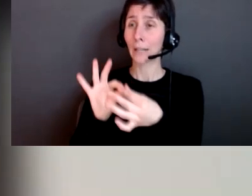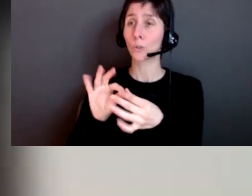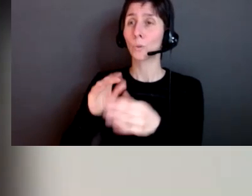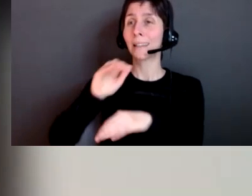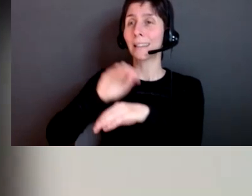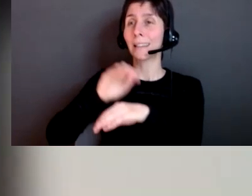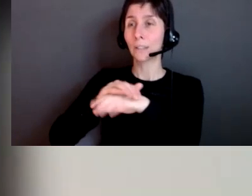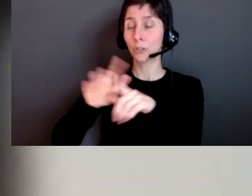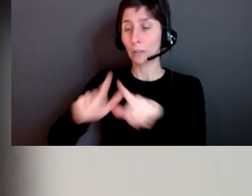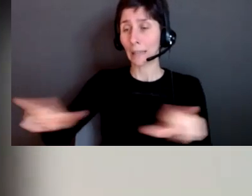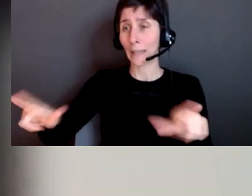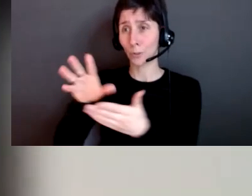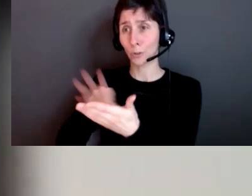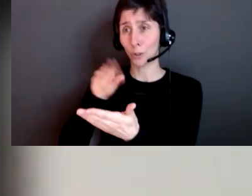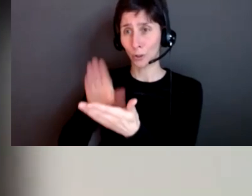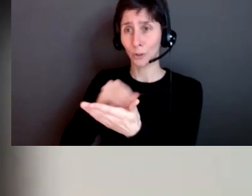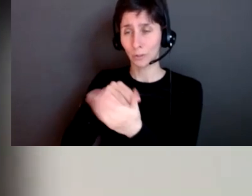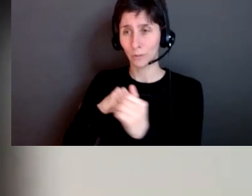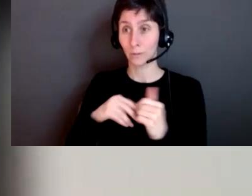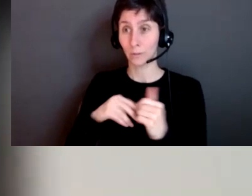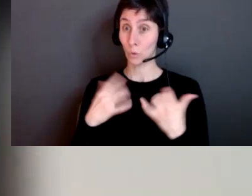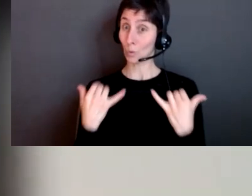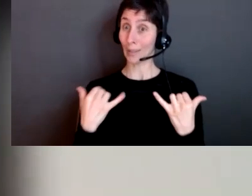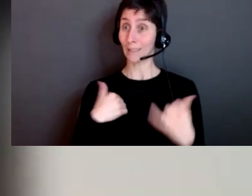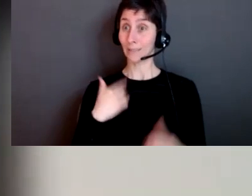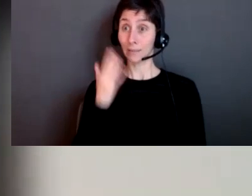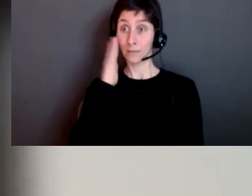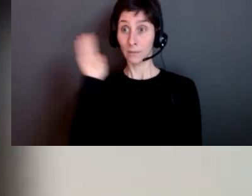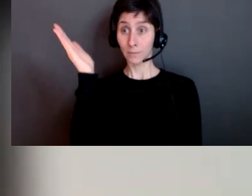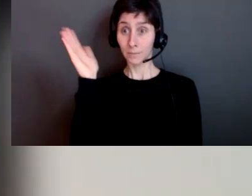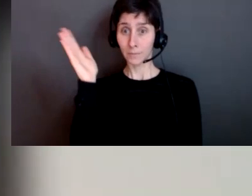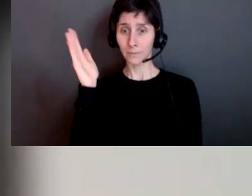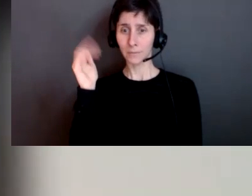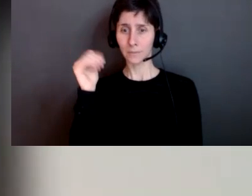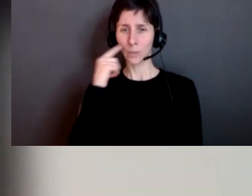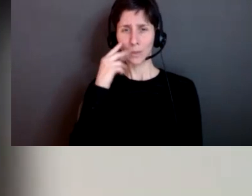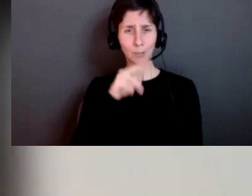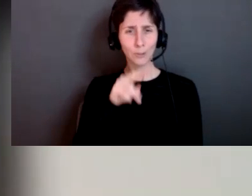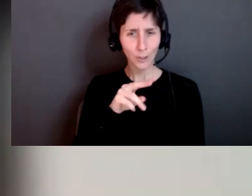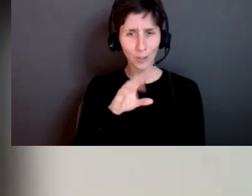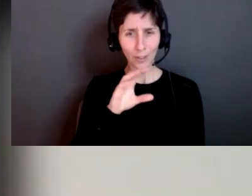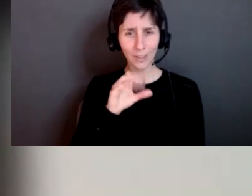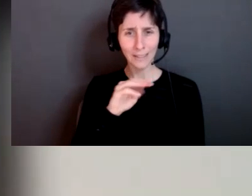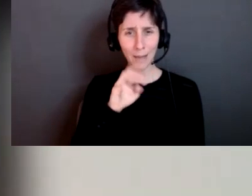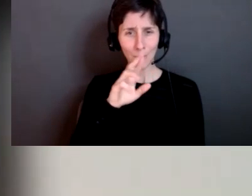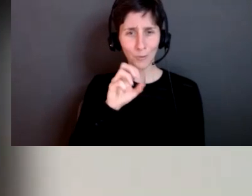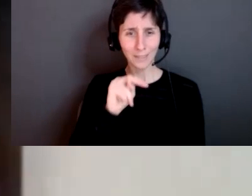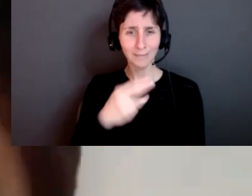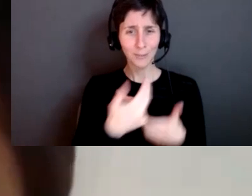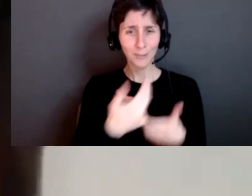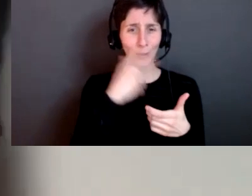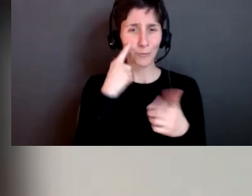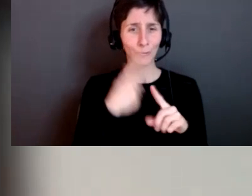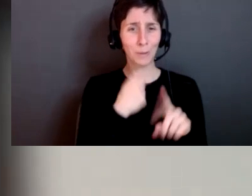language learners uh today i am presenting oh i just saw cameron from 12 p.m so welcome